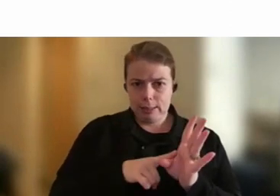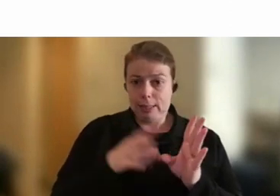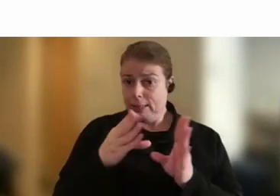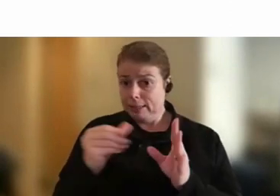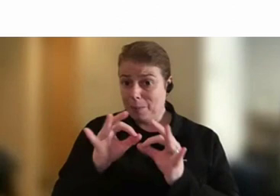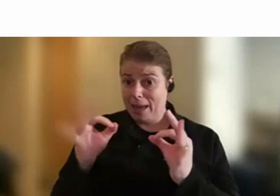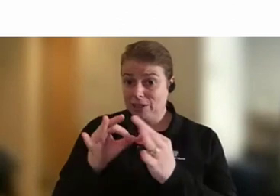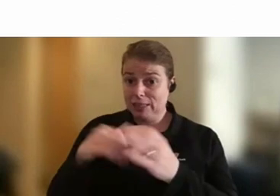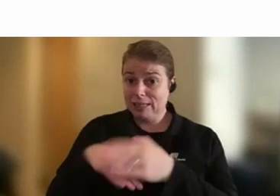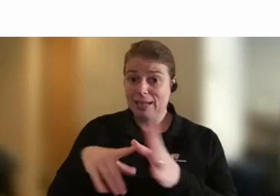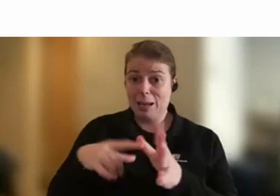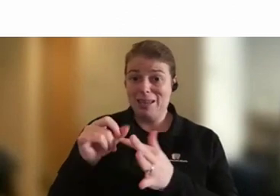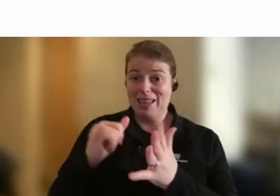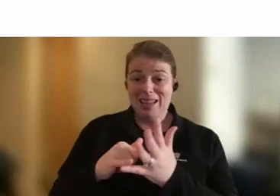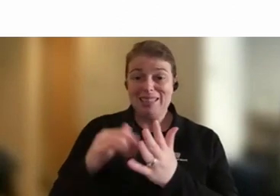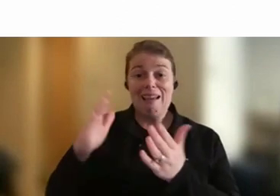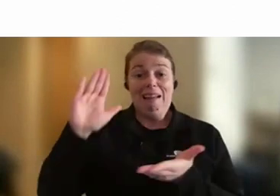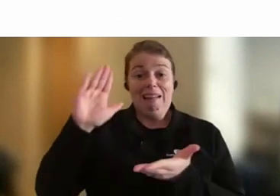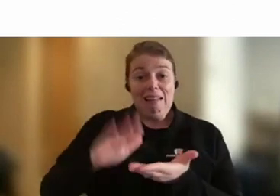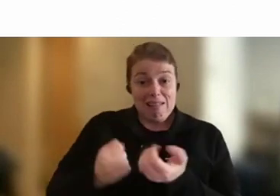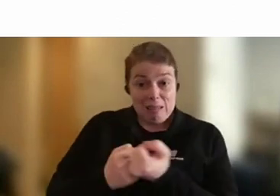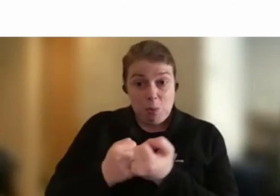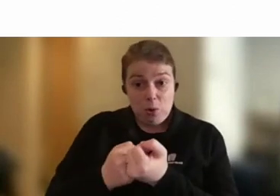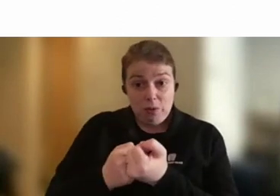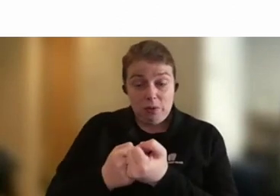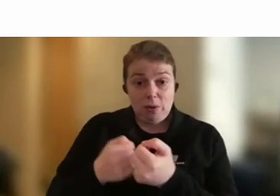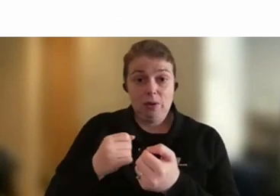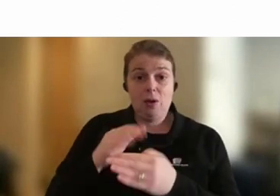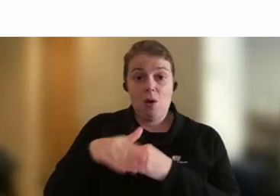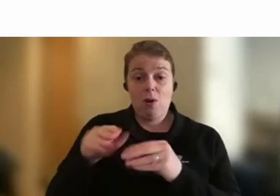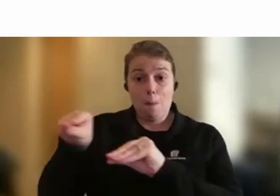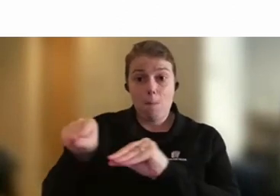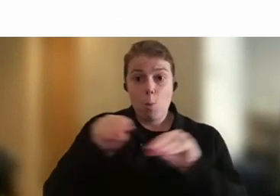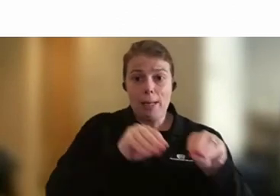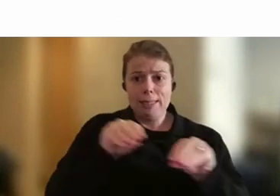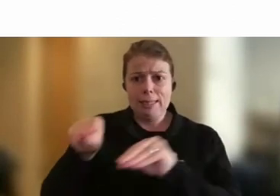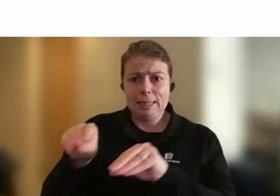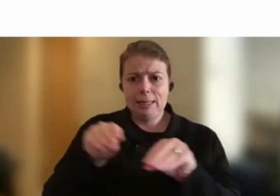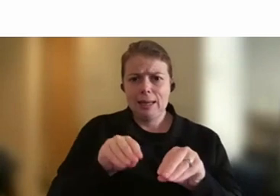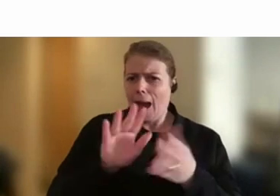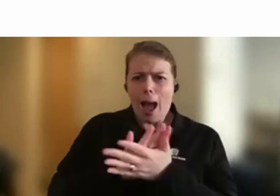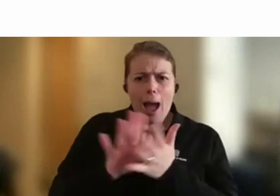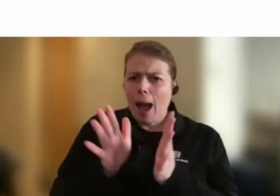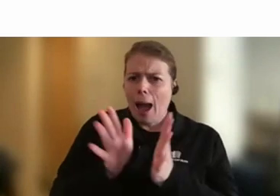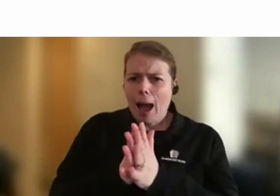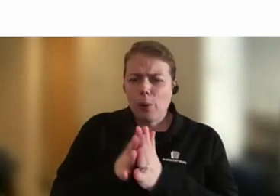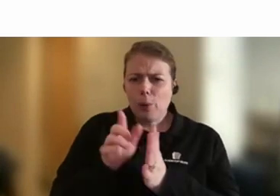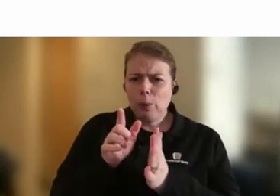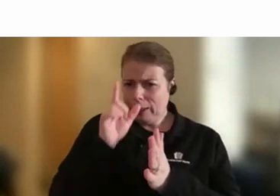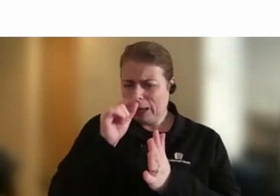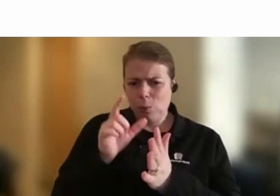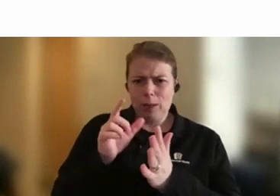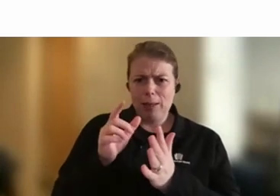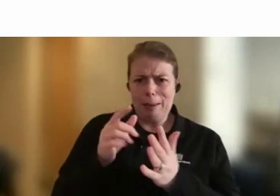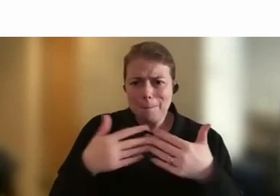of mobility, both internal and external. How is this likely to be addressed or changed? I'll start with Helen on this one,